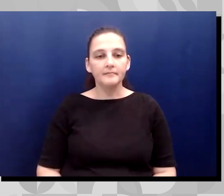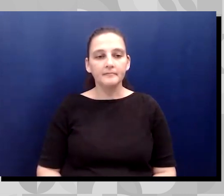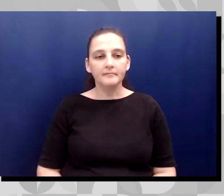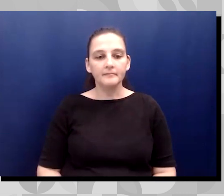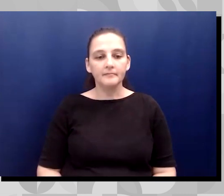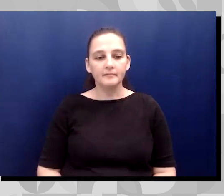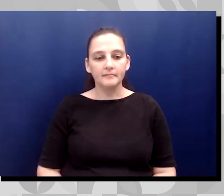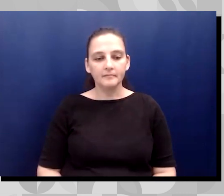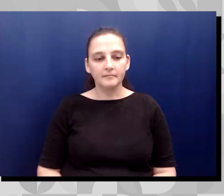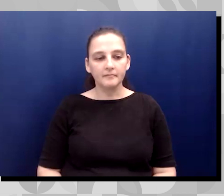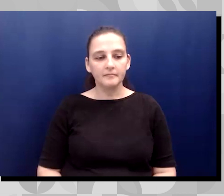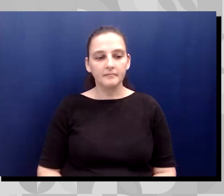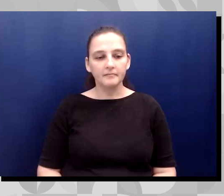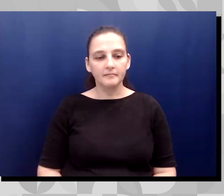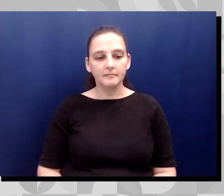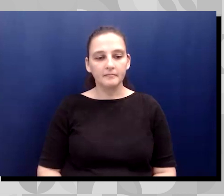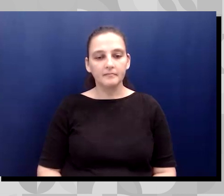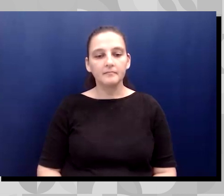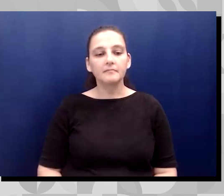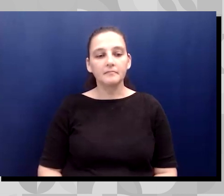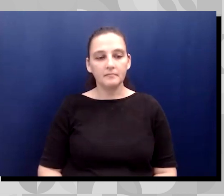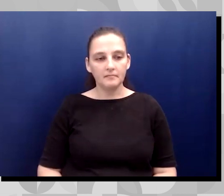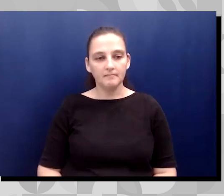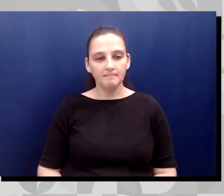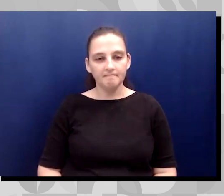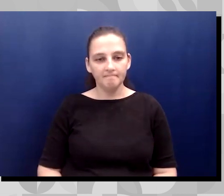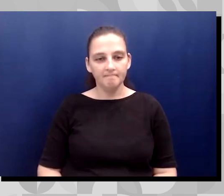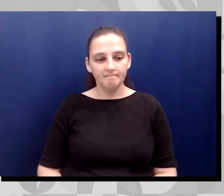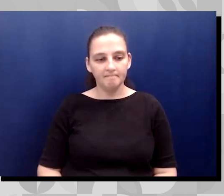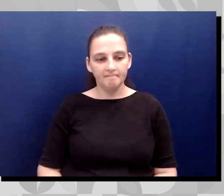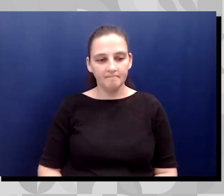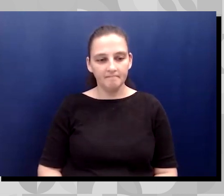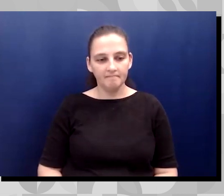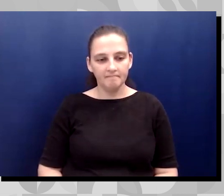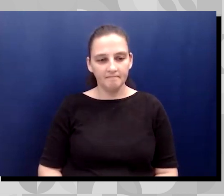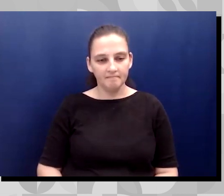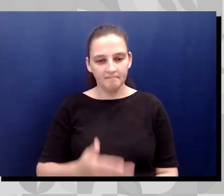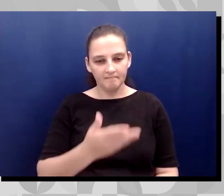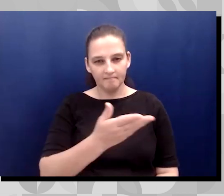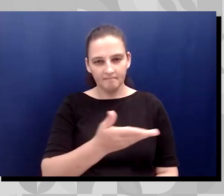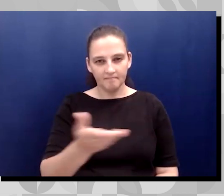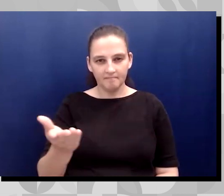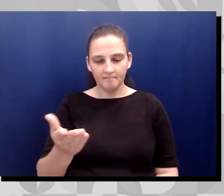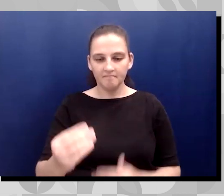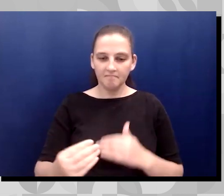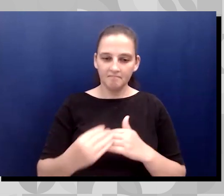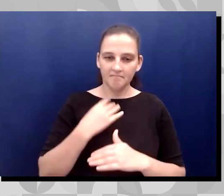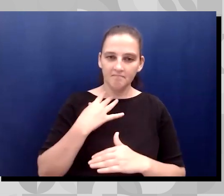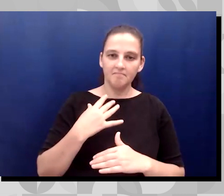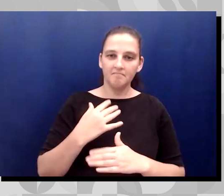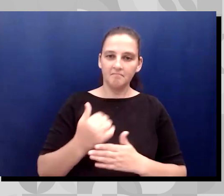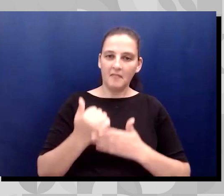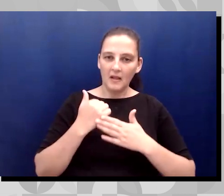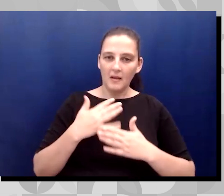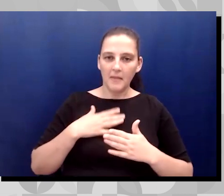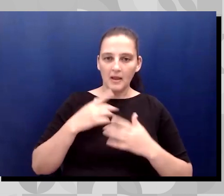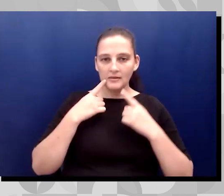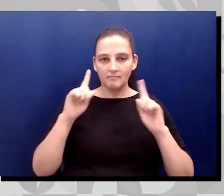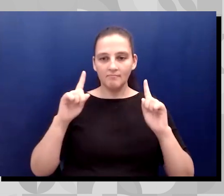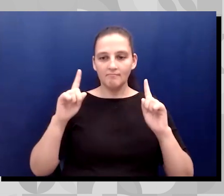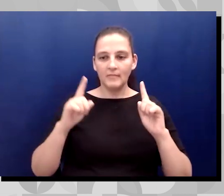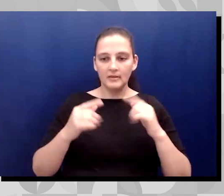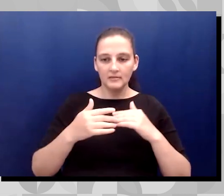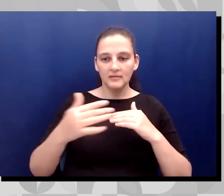Uh, here are a couple of, um, things that really contributed to my success over time. Um, my family, my, uh,